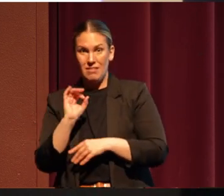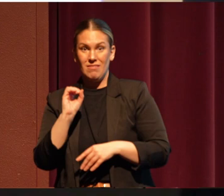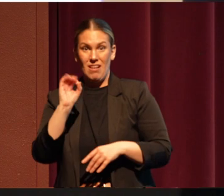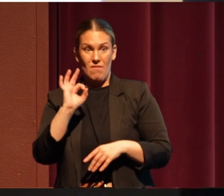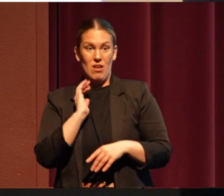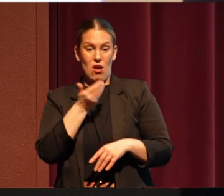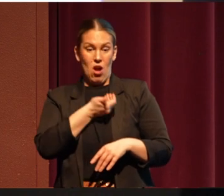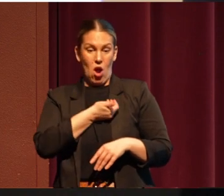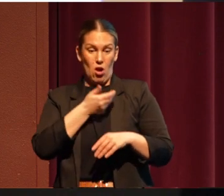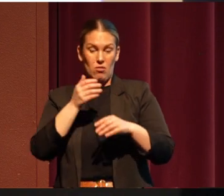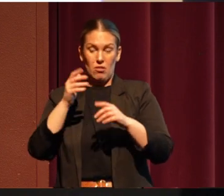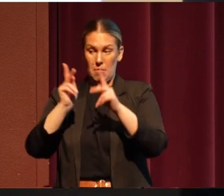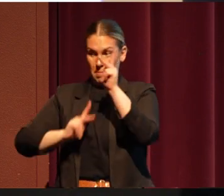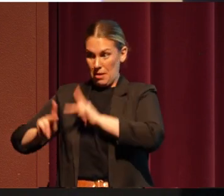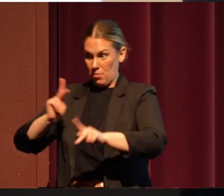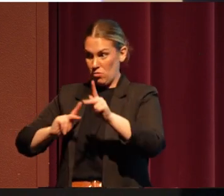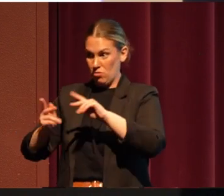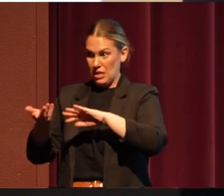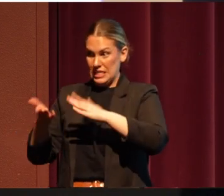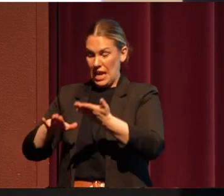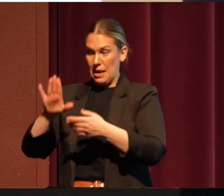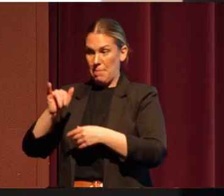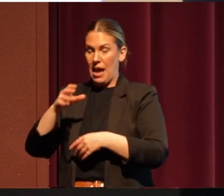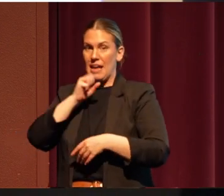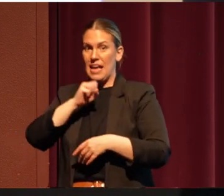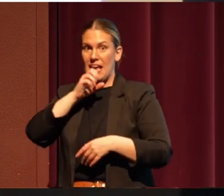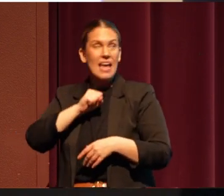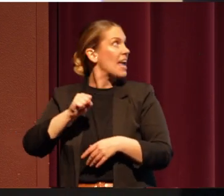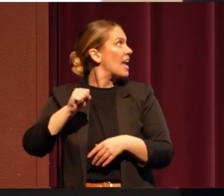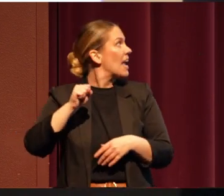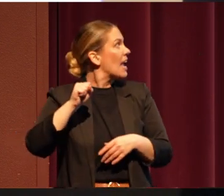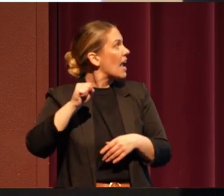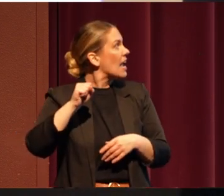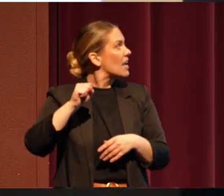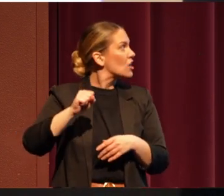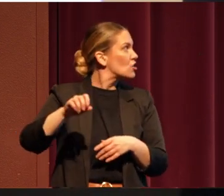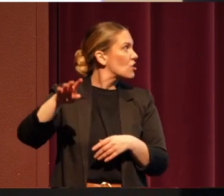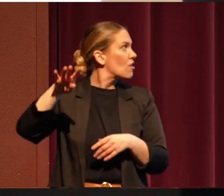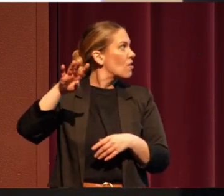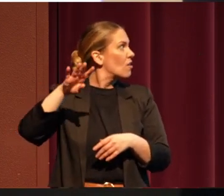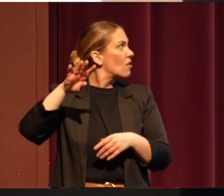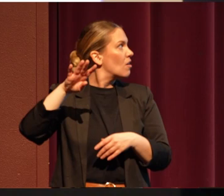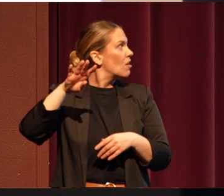age of 25. 52% of our population was dead by the age of 40.